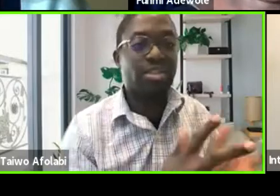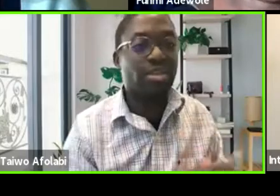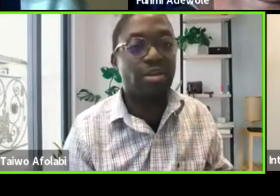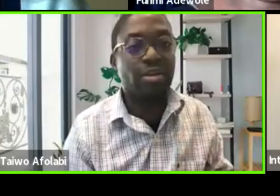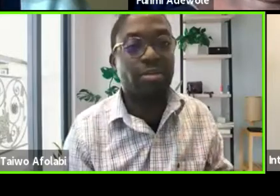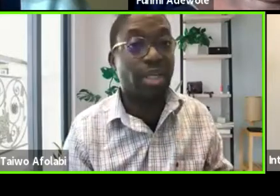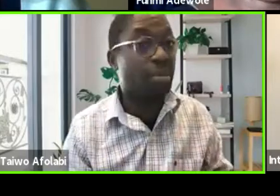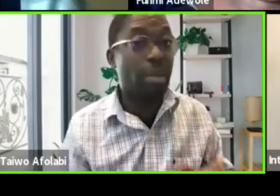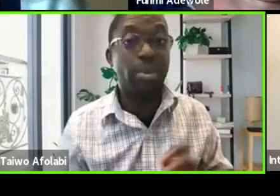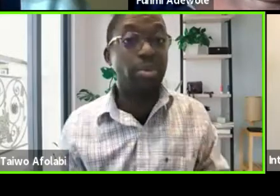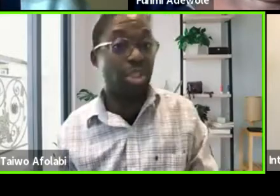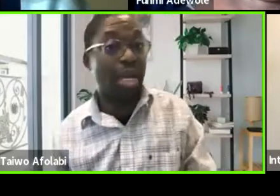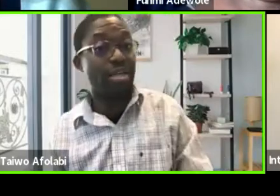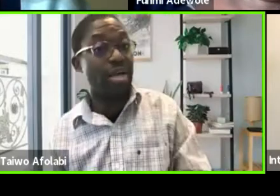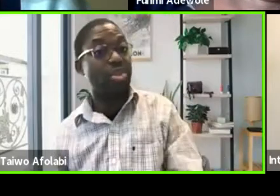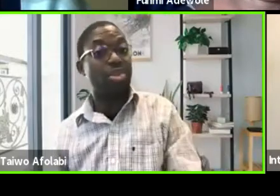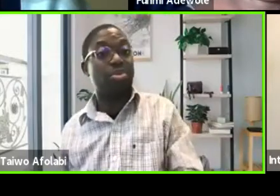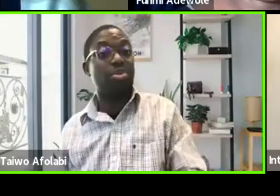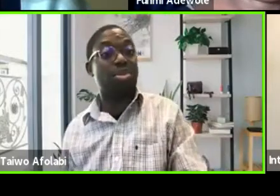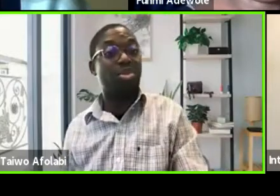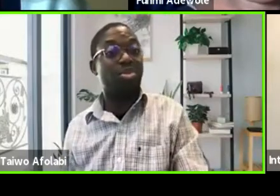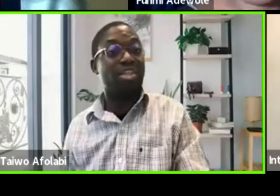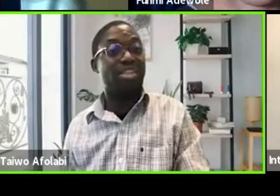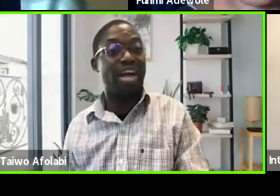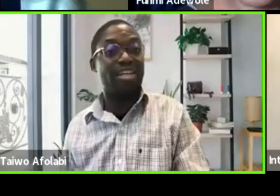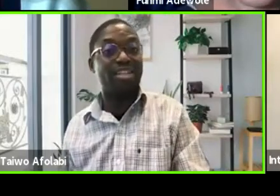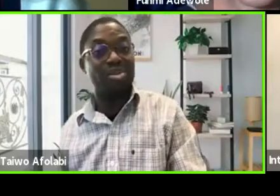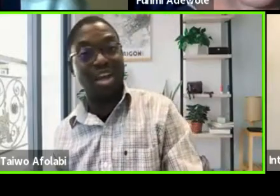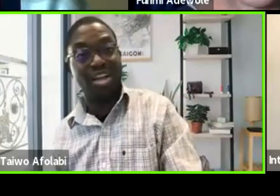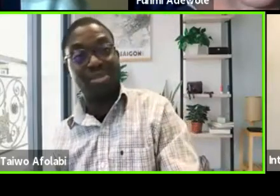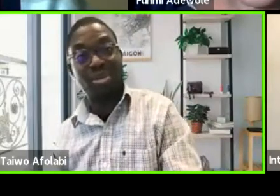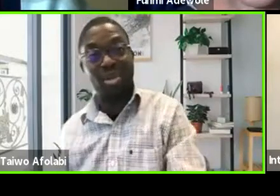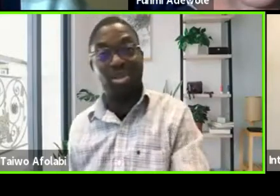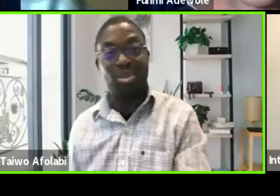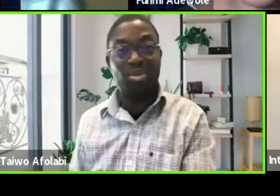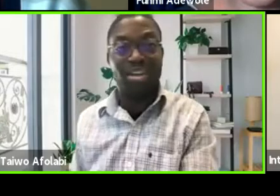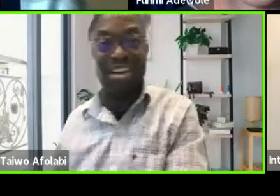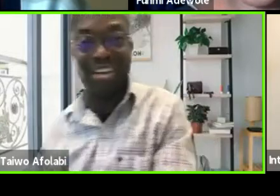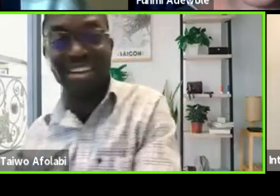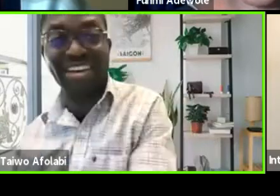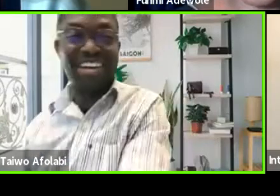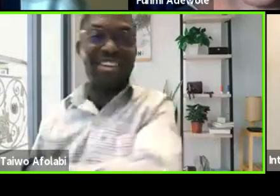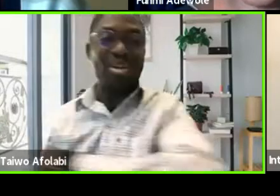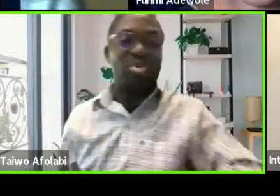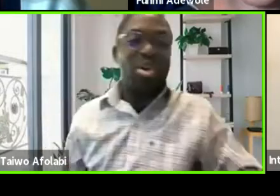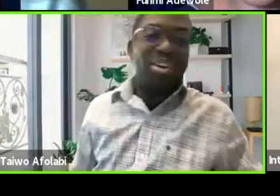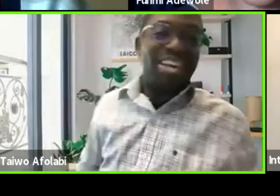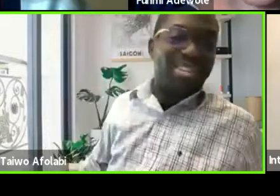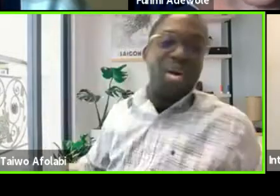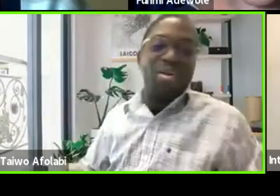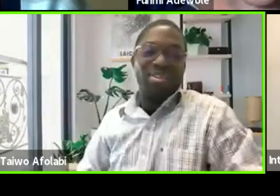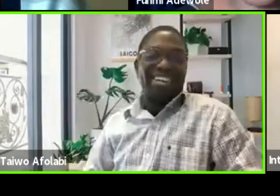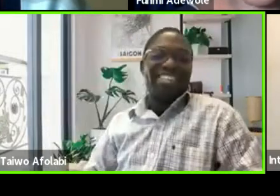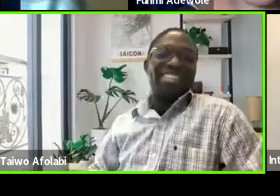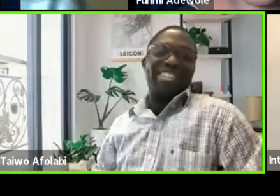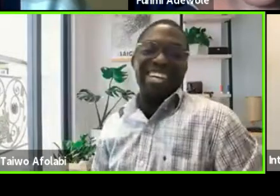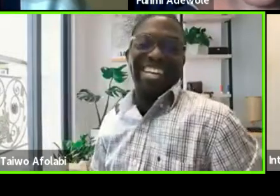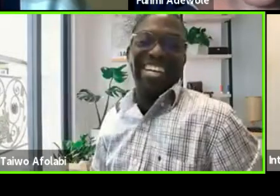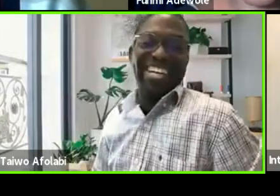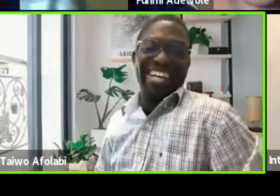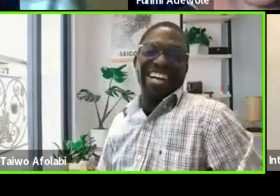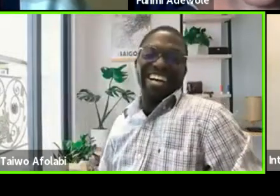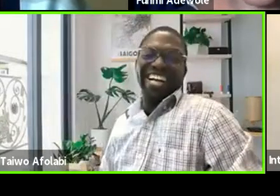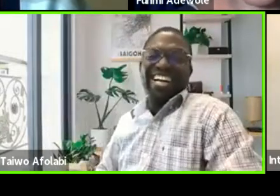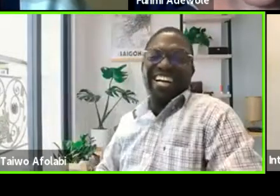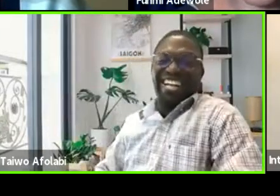next and to the third person. And maybe we'll just ask Jude Idada to start. Speak your truth, Dubwell. Let's go, Jude.